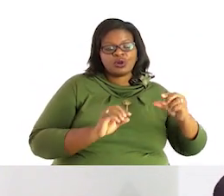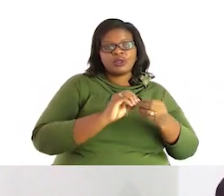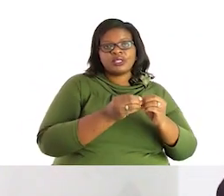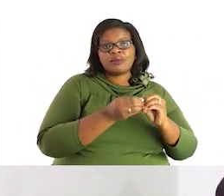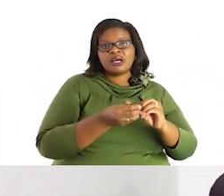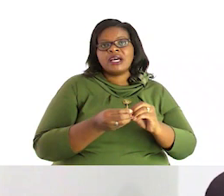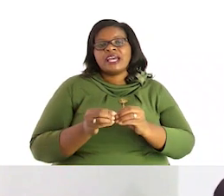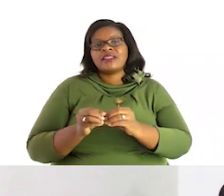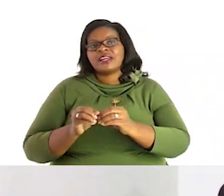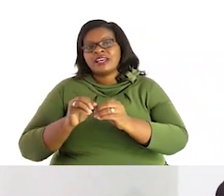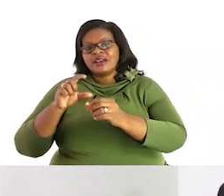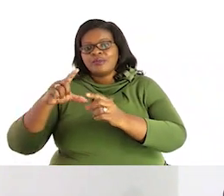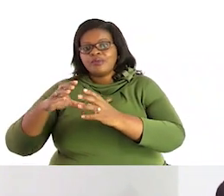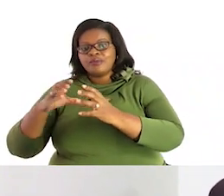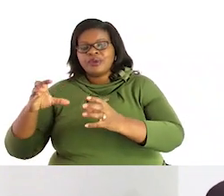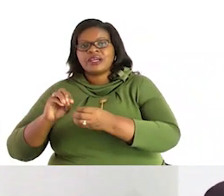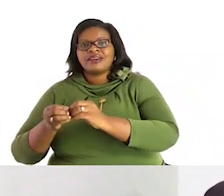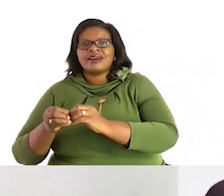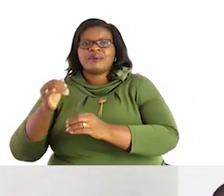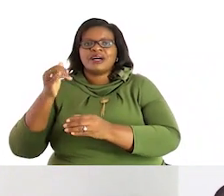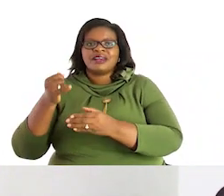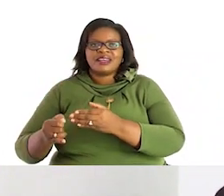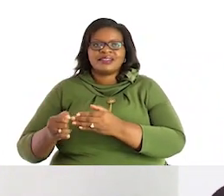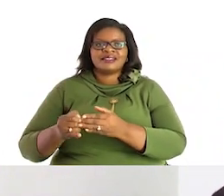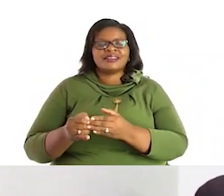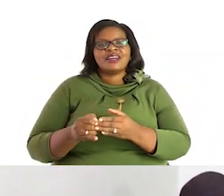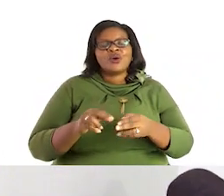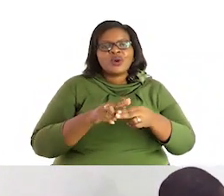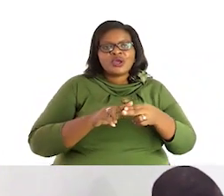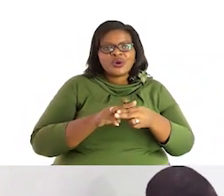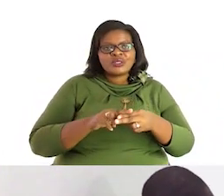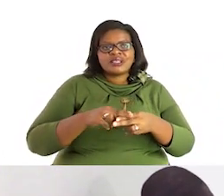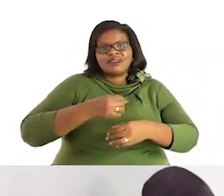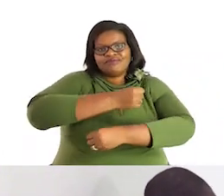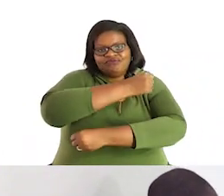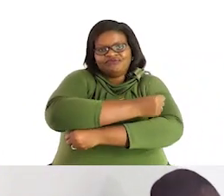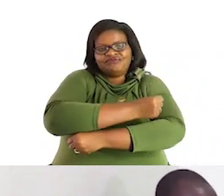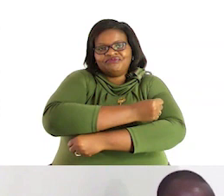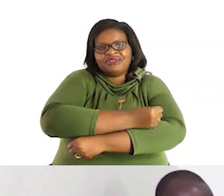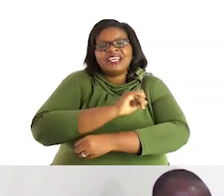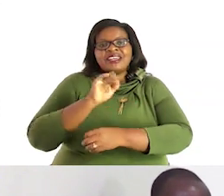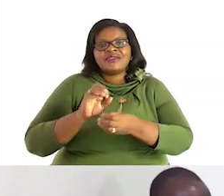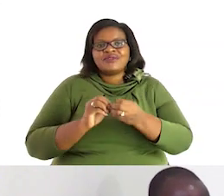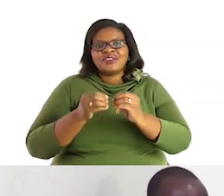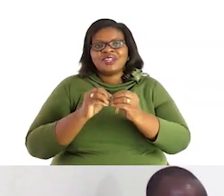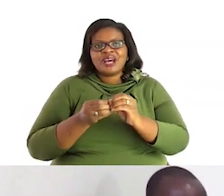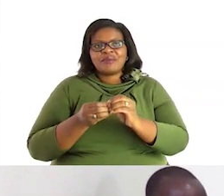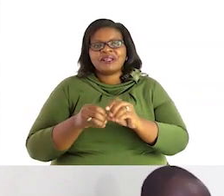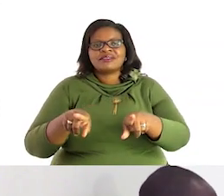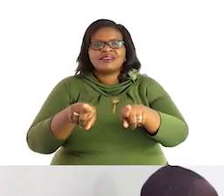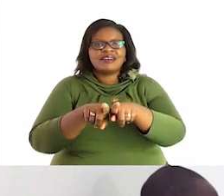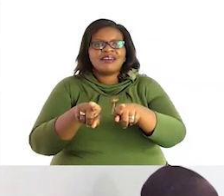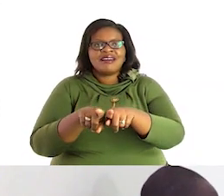use equal sign when the numbers are of the same size.